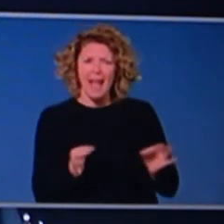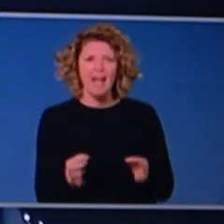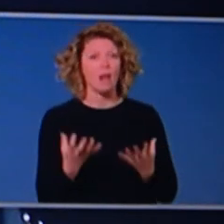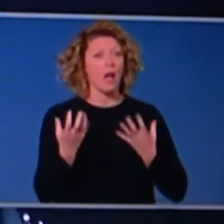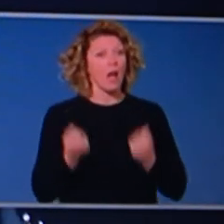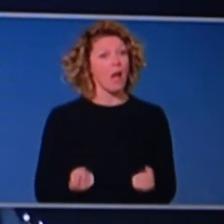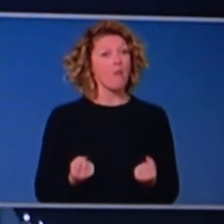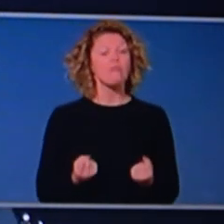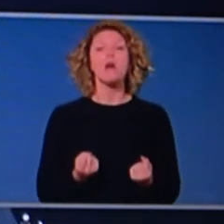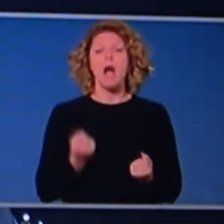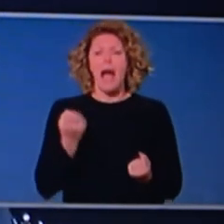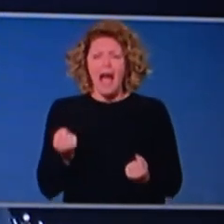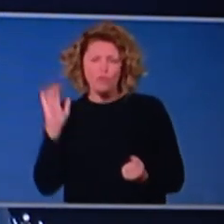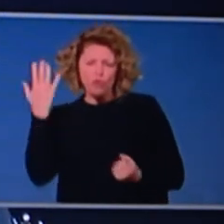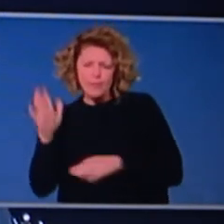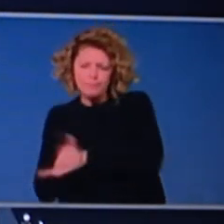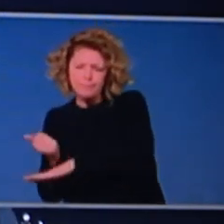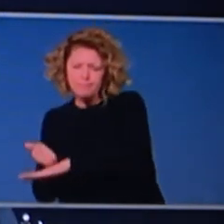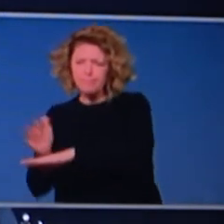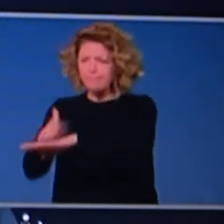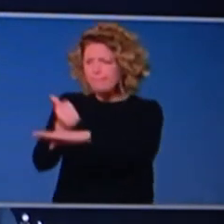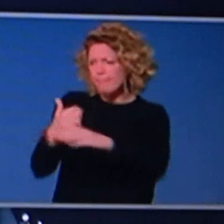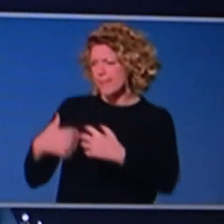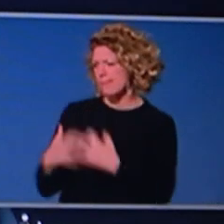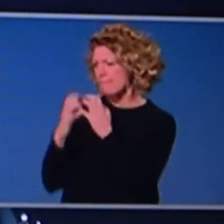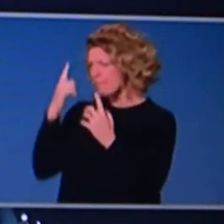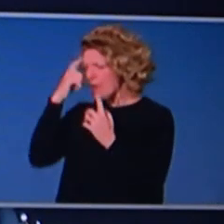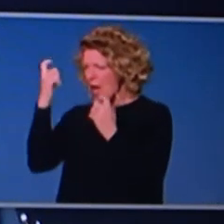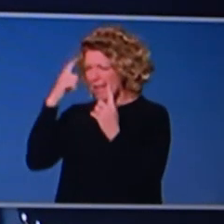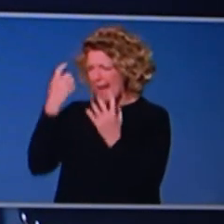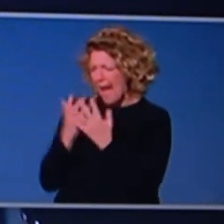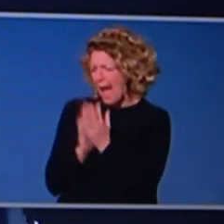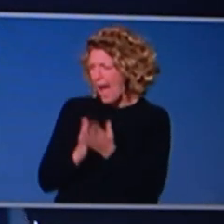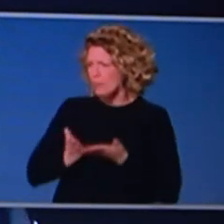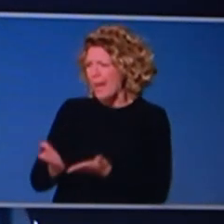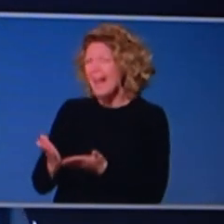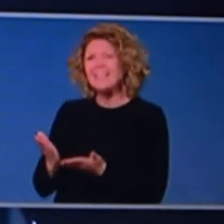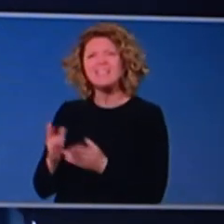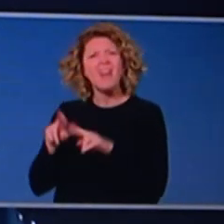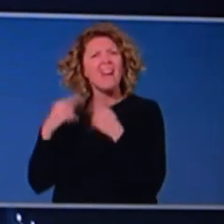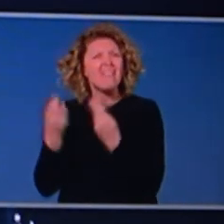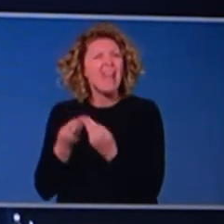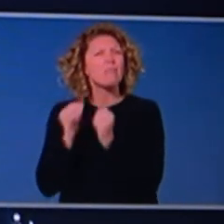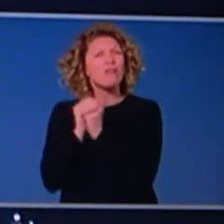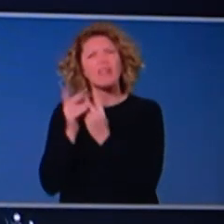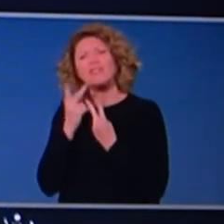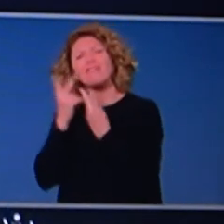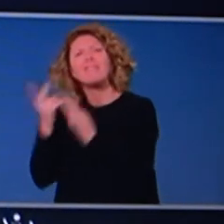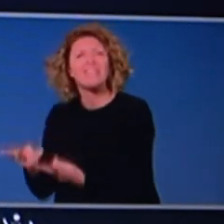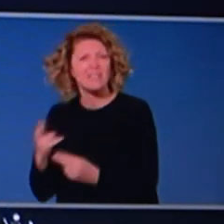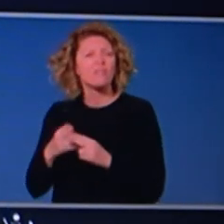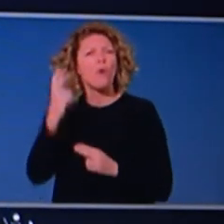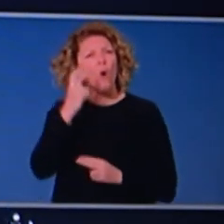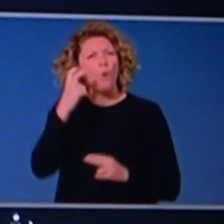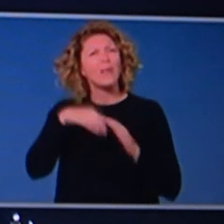already doing to facilitate visitation of loved ones into aged care facilities. And importantly, it not